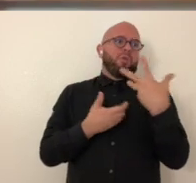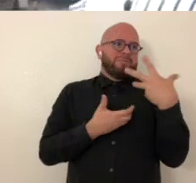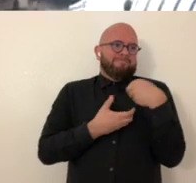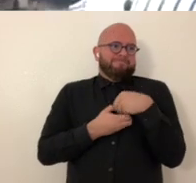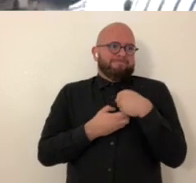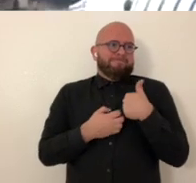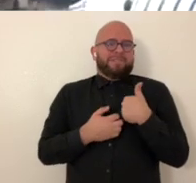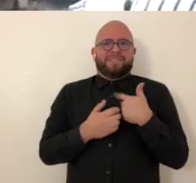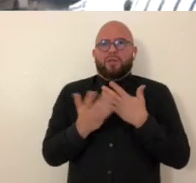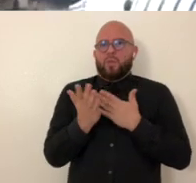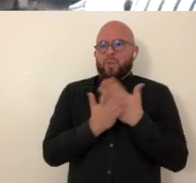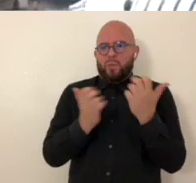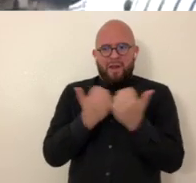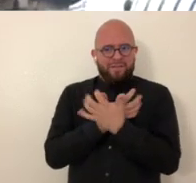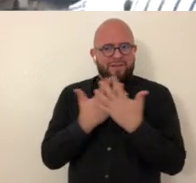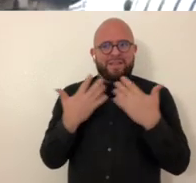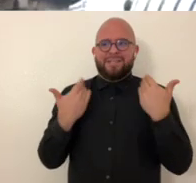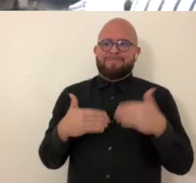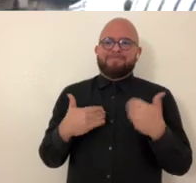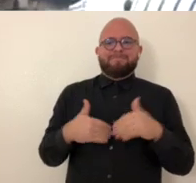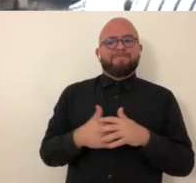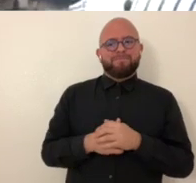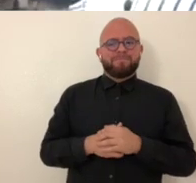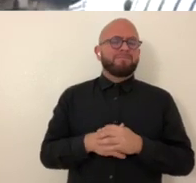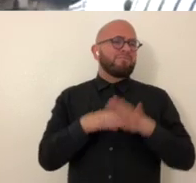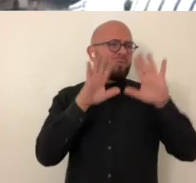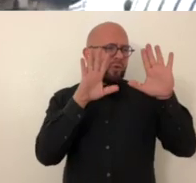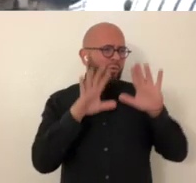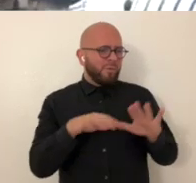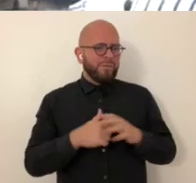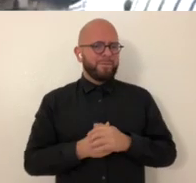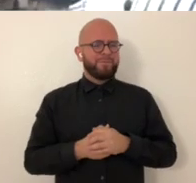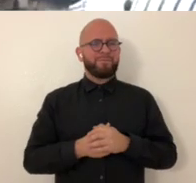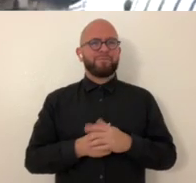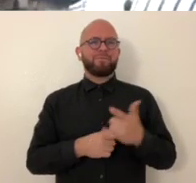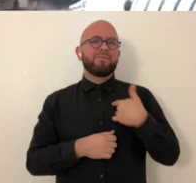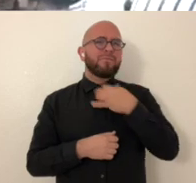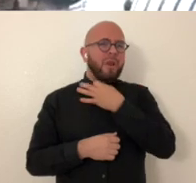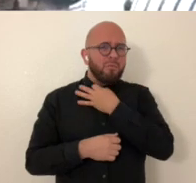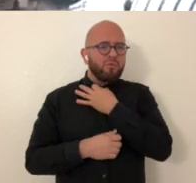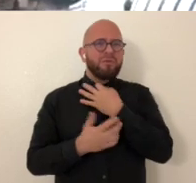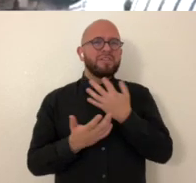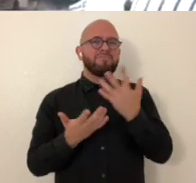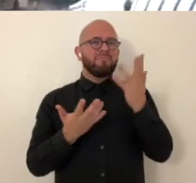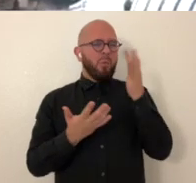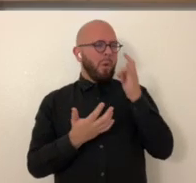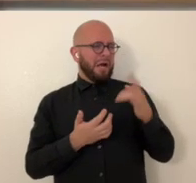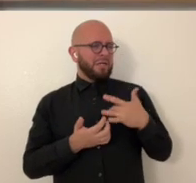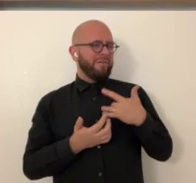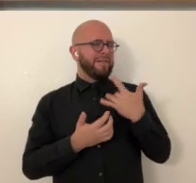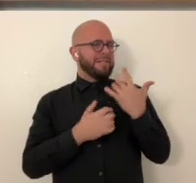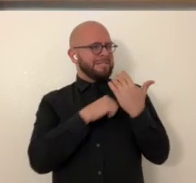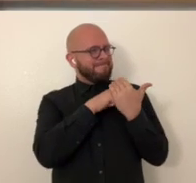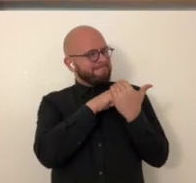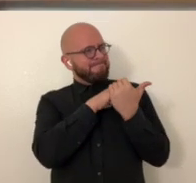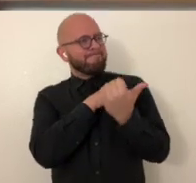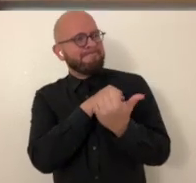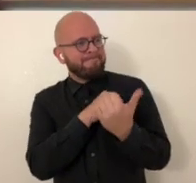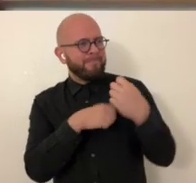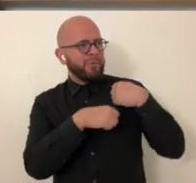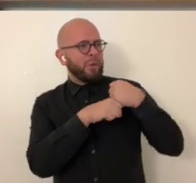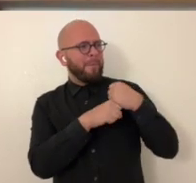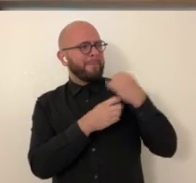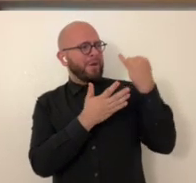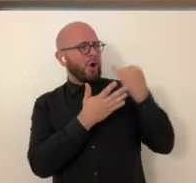different stage of my life um and art has always really been there for me through my through everything that's wonderful what